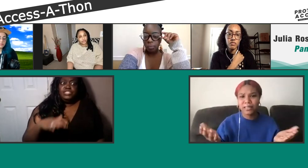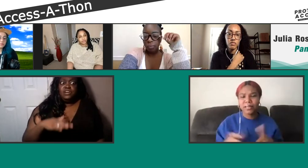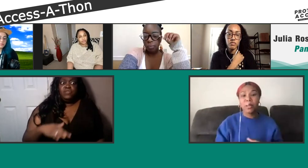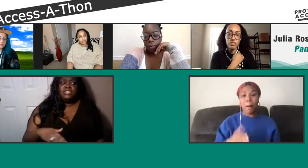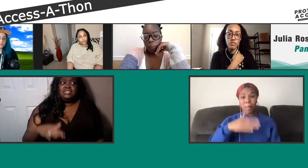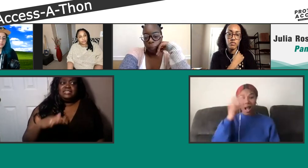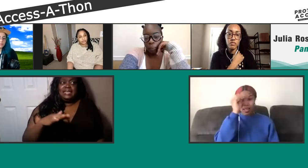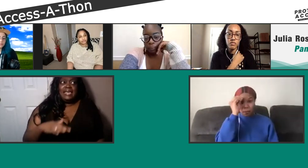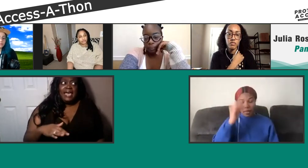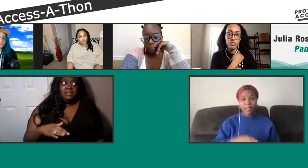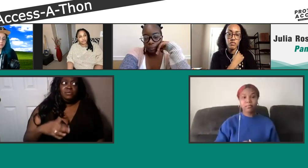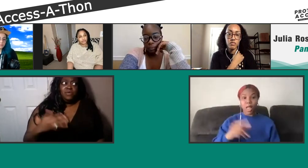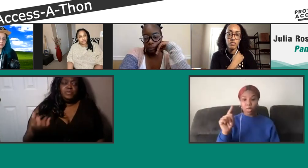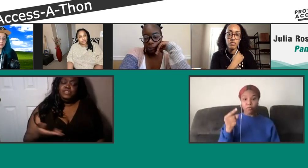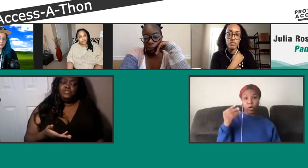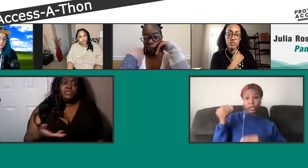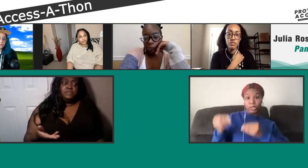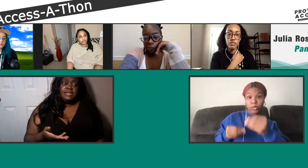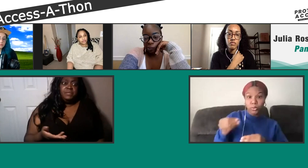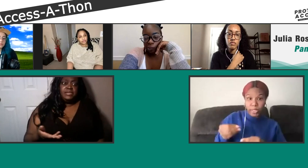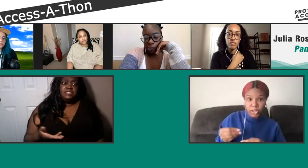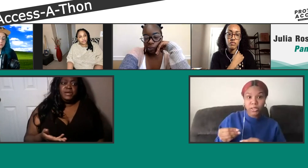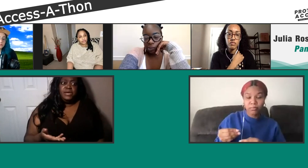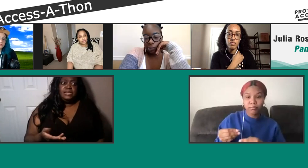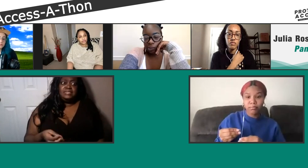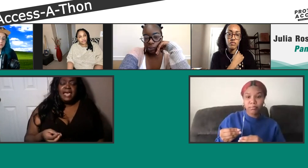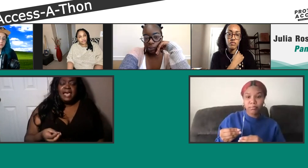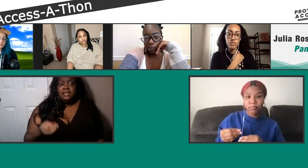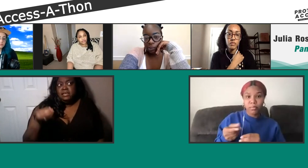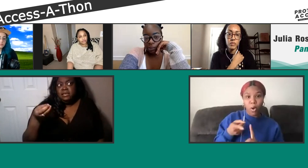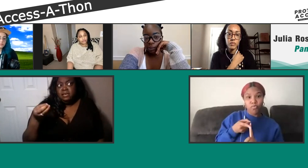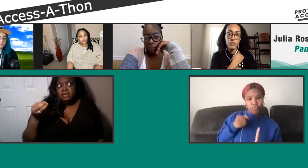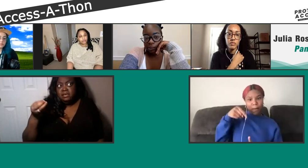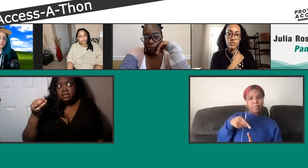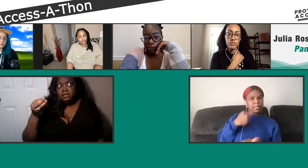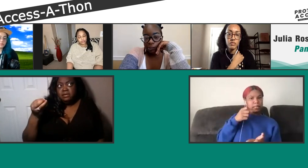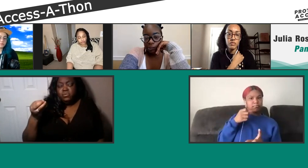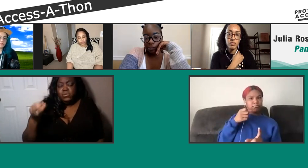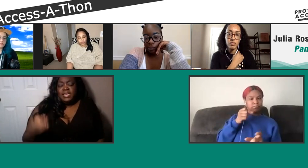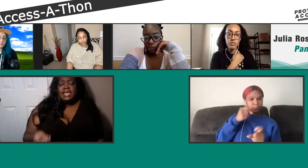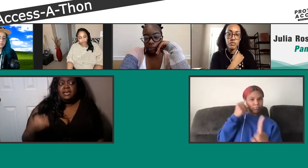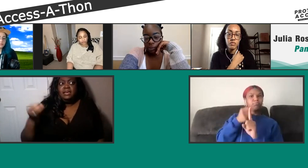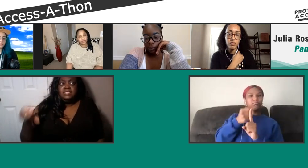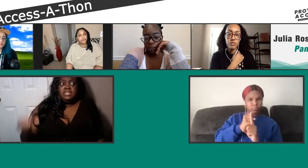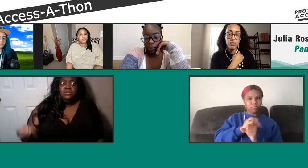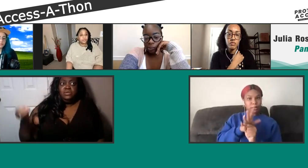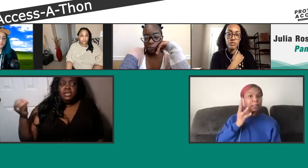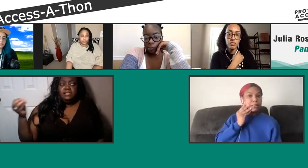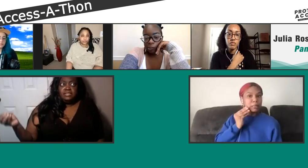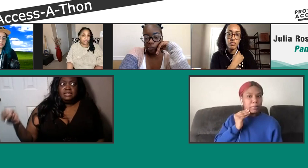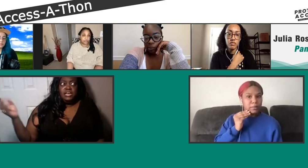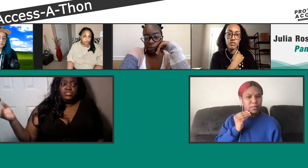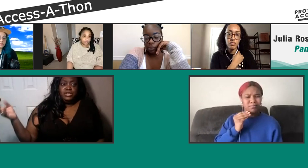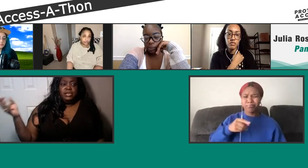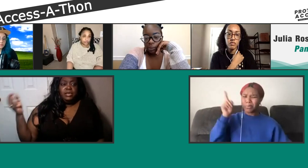first generation to get probably from this pandemic experience that we can't continue in